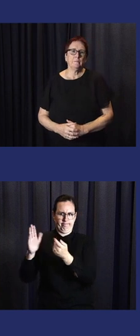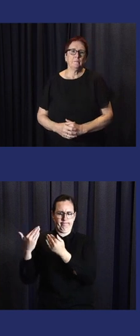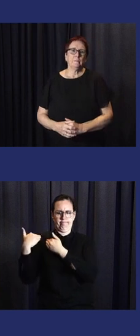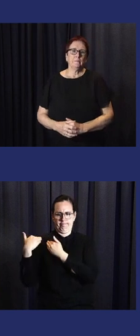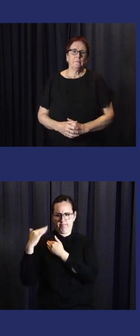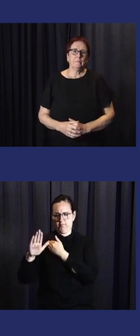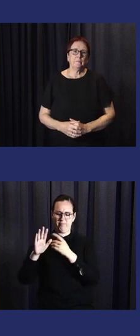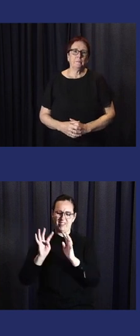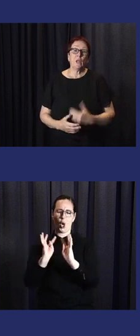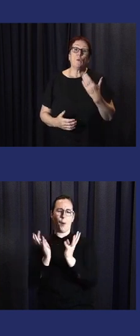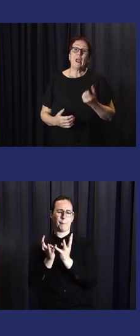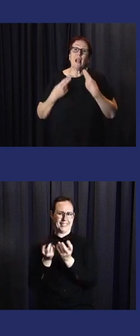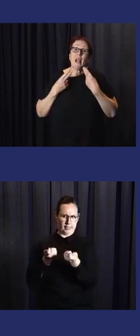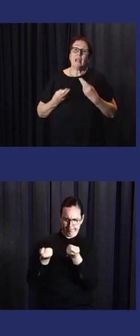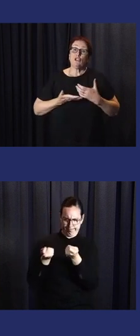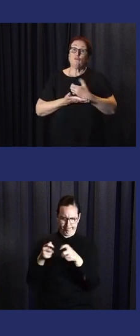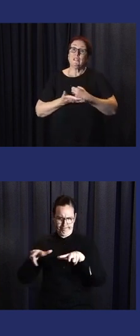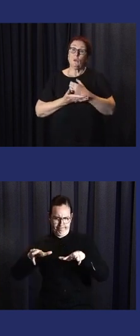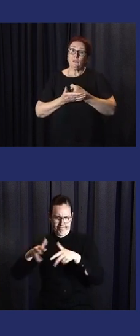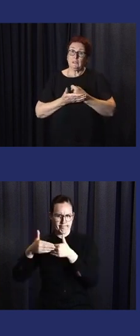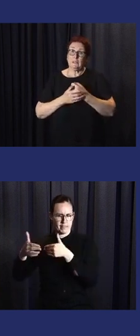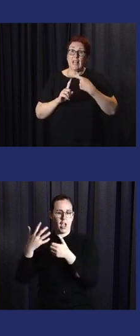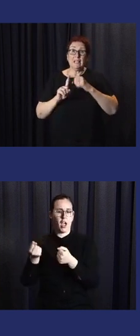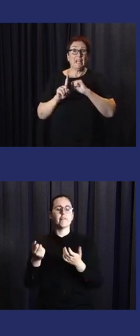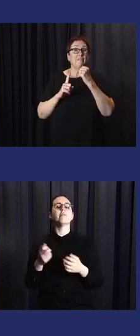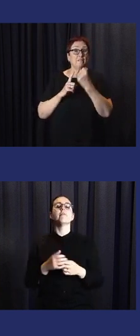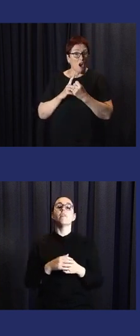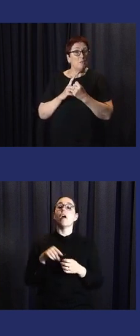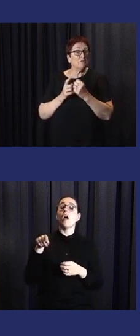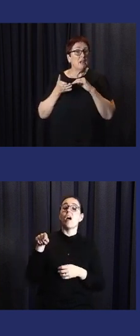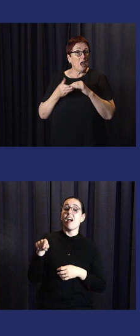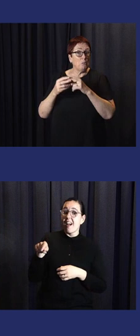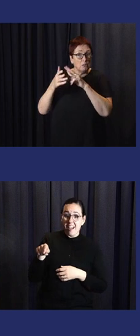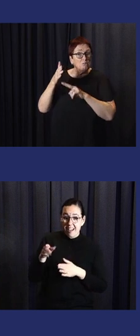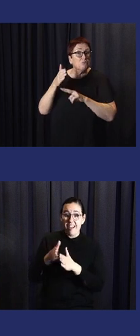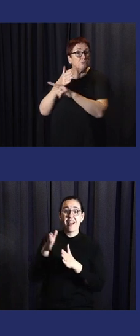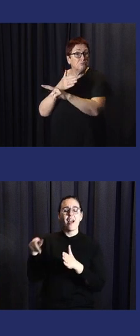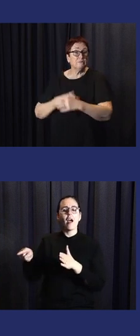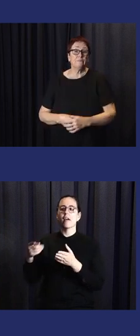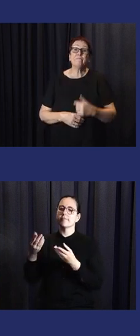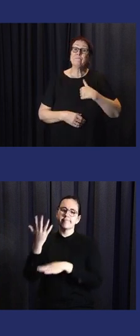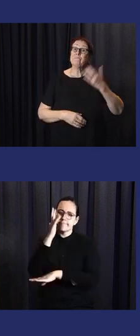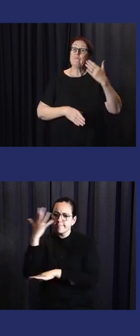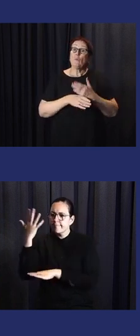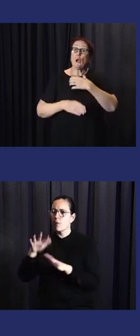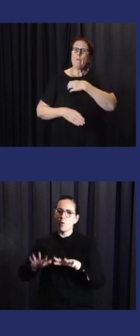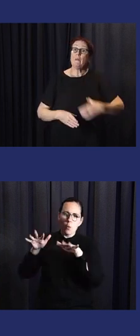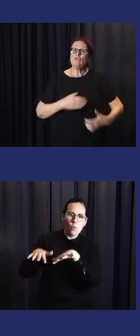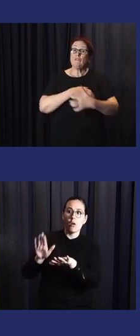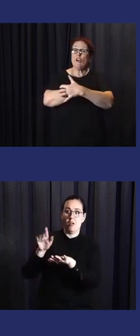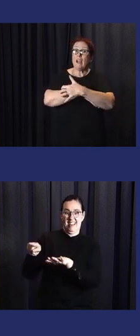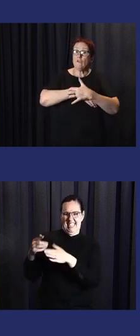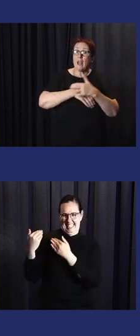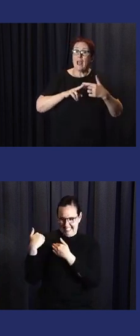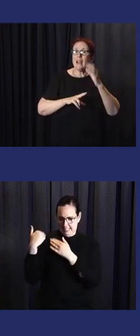NDPC. And the Ministry of Natural Resources and Environment is in charge